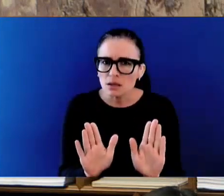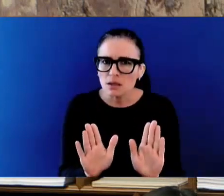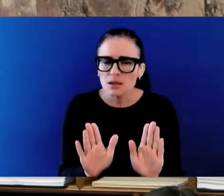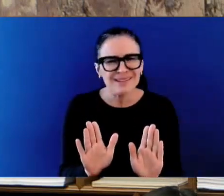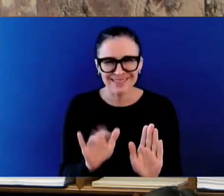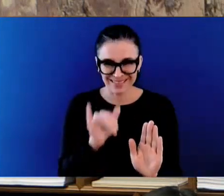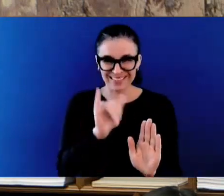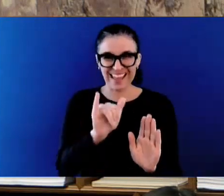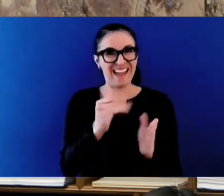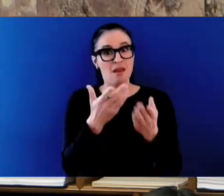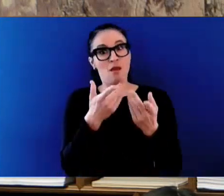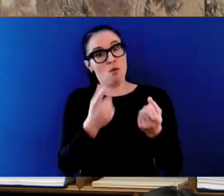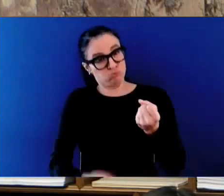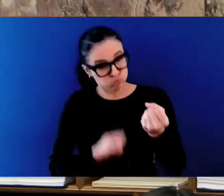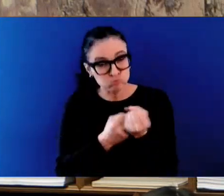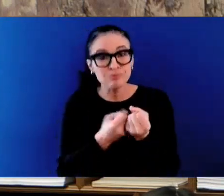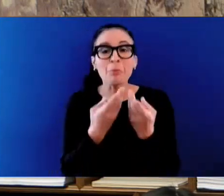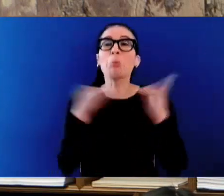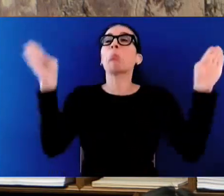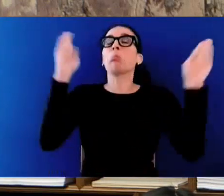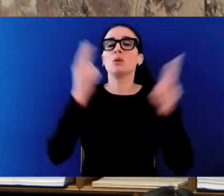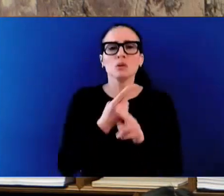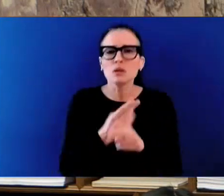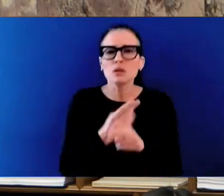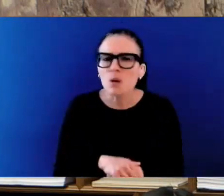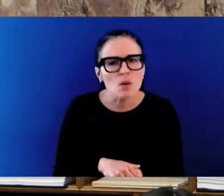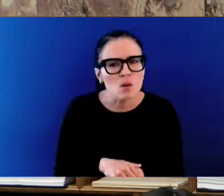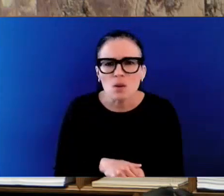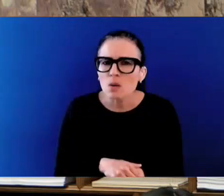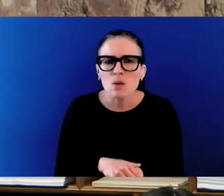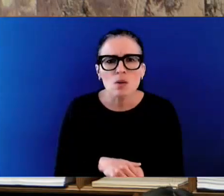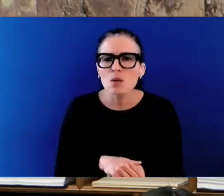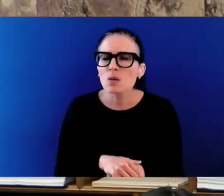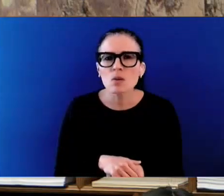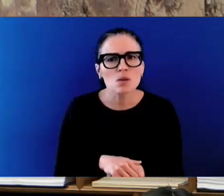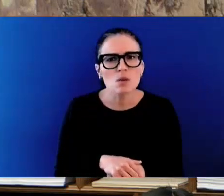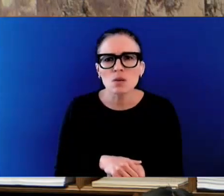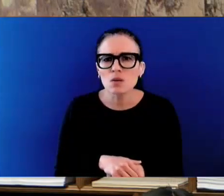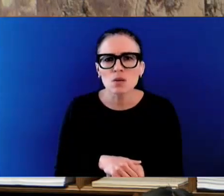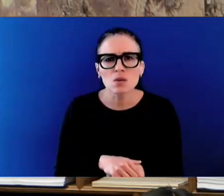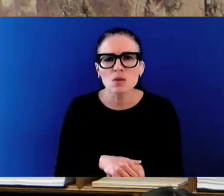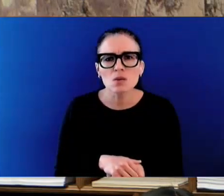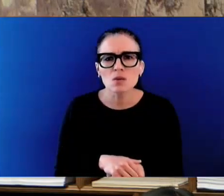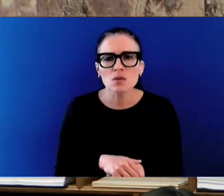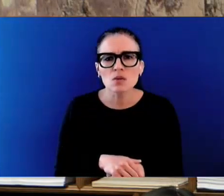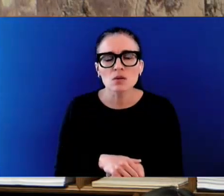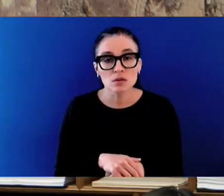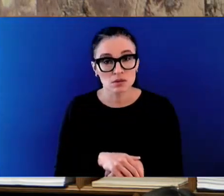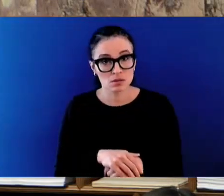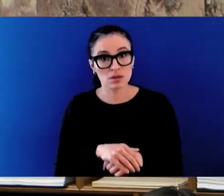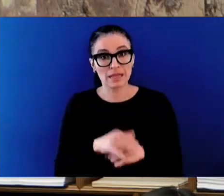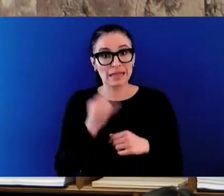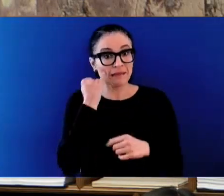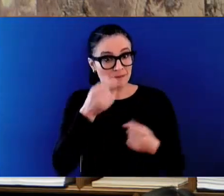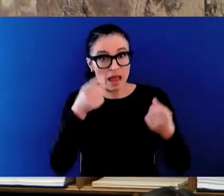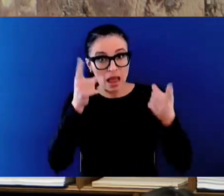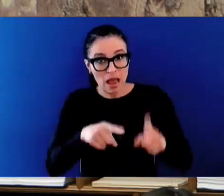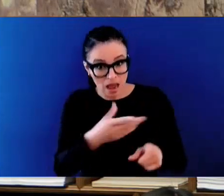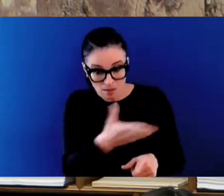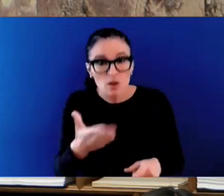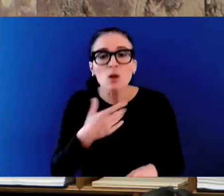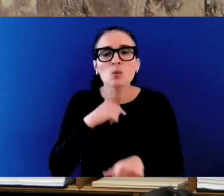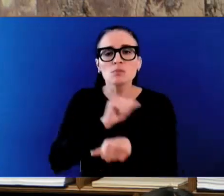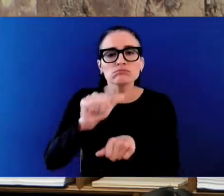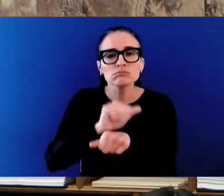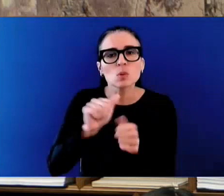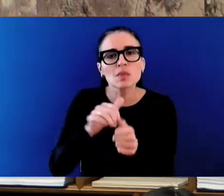of, Hon. Speaker, we worked with local government, we worked with police to put in place the changes that were announced on Friday to ensure that